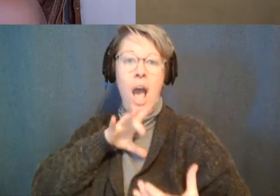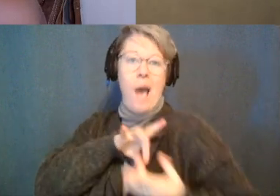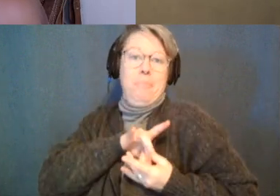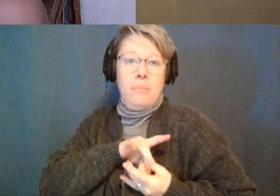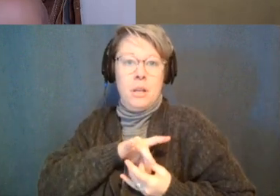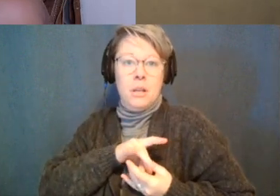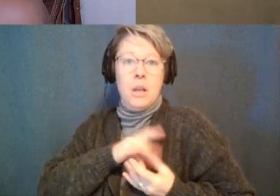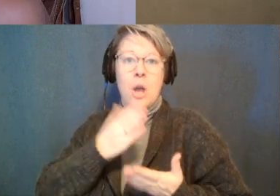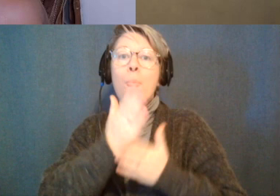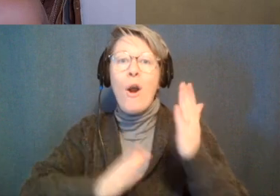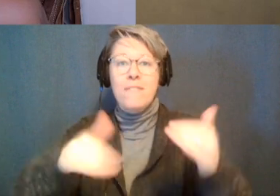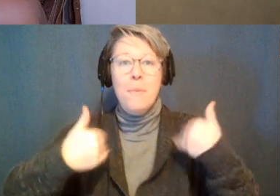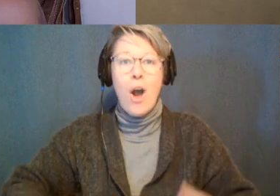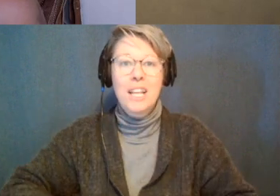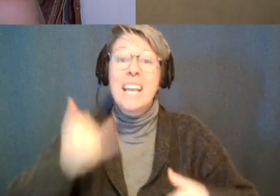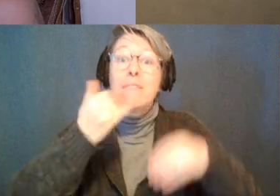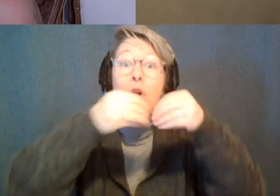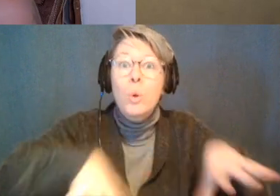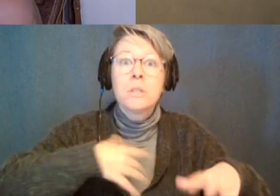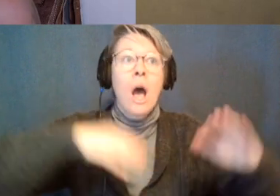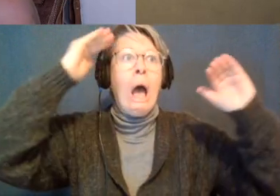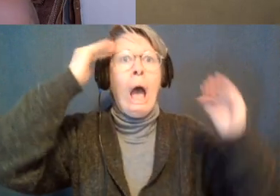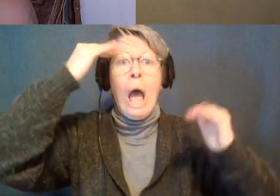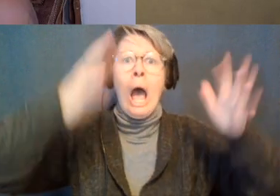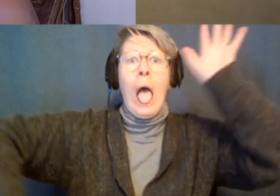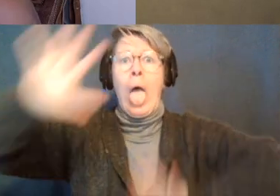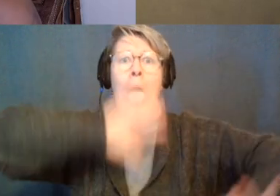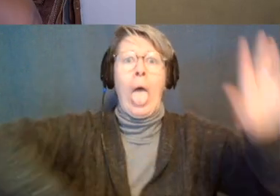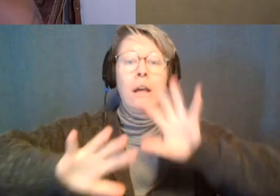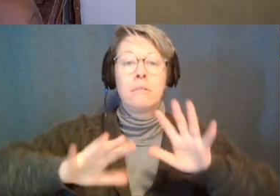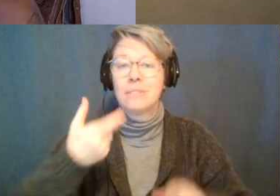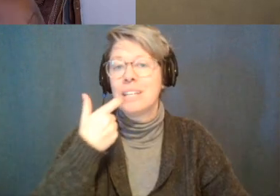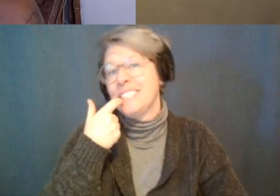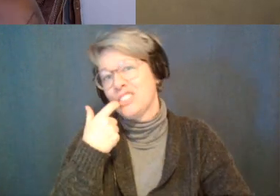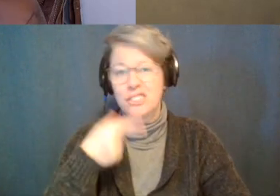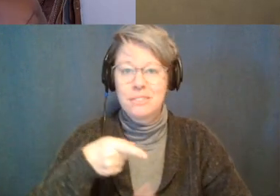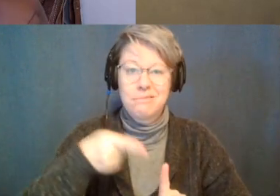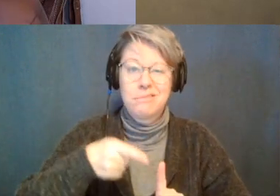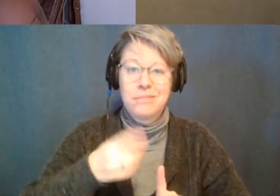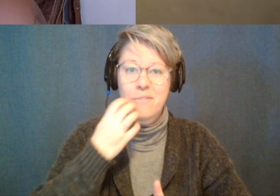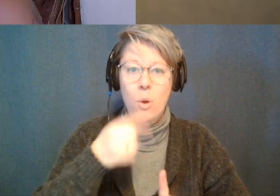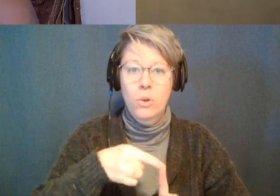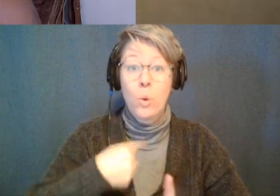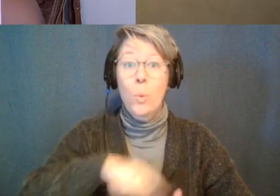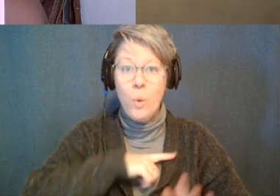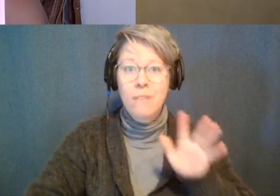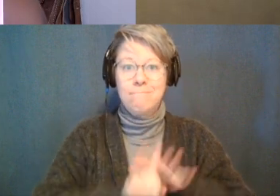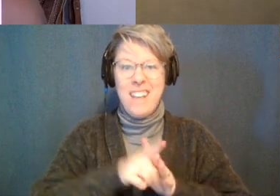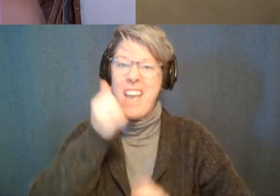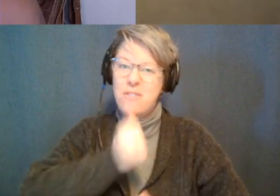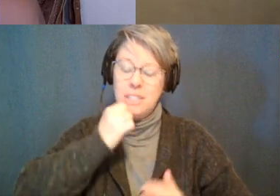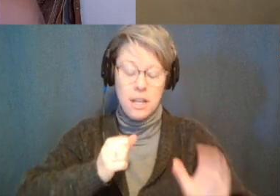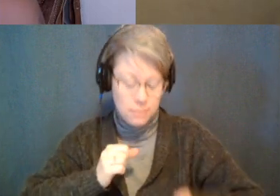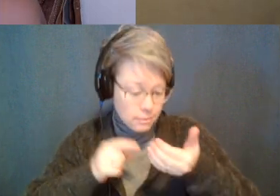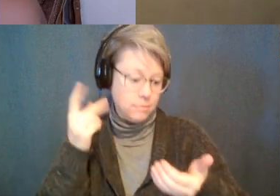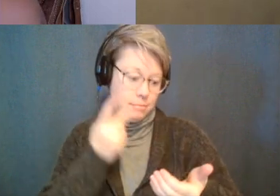people lose their phone they freak out think about it it's like it's an addiction so we're showing up on somebody's body part every day like